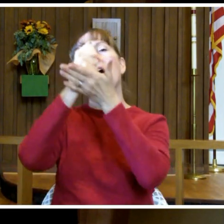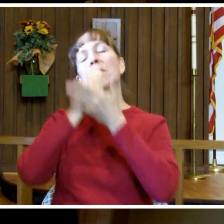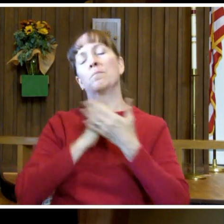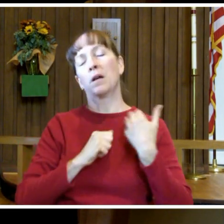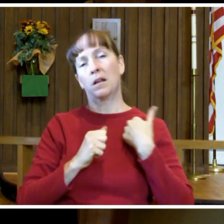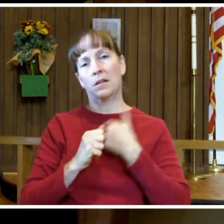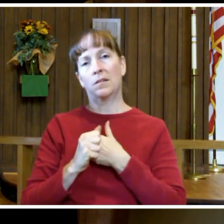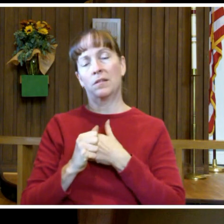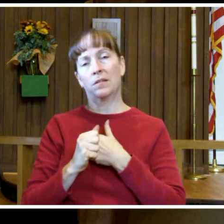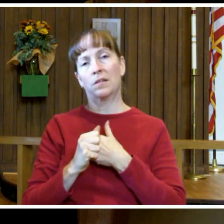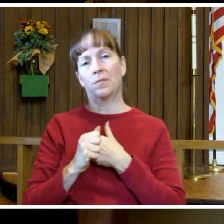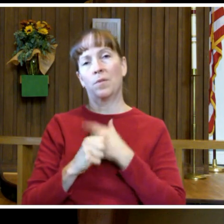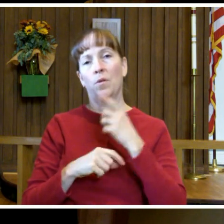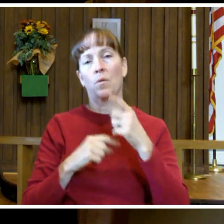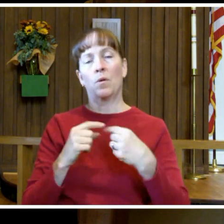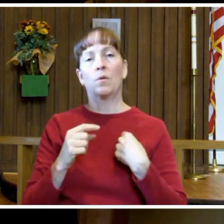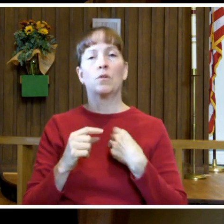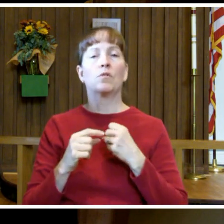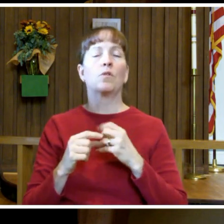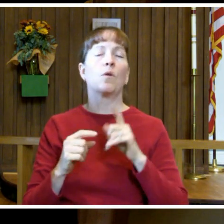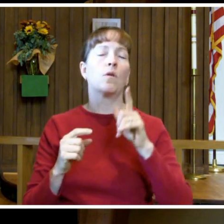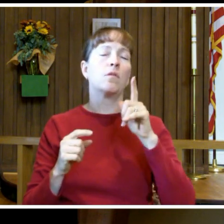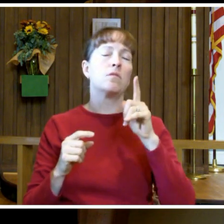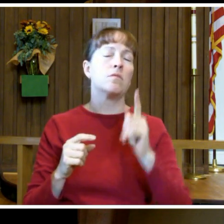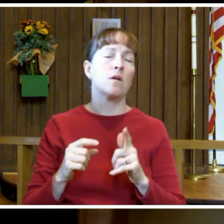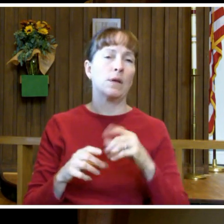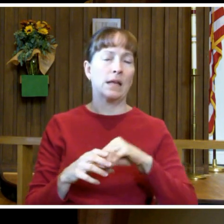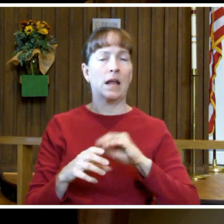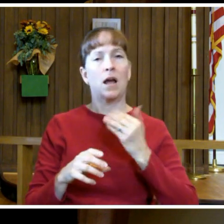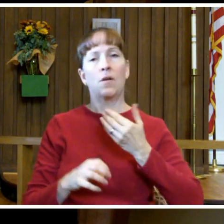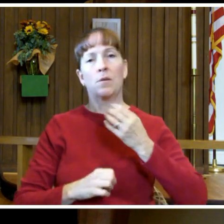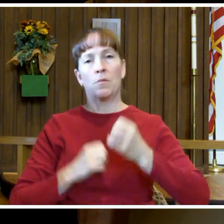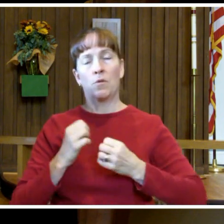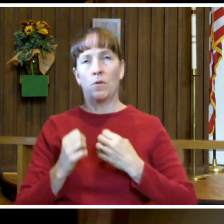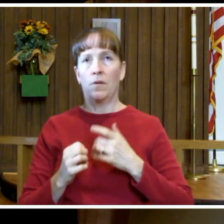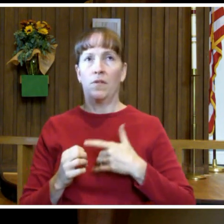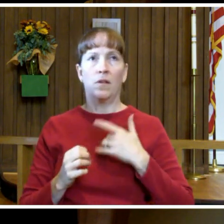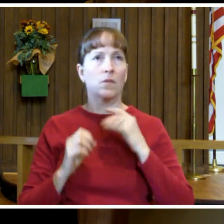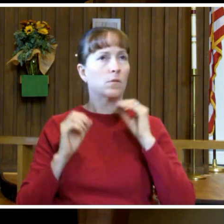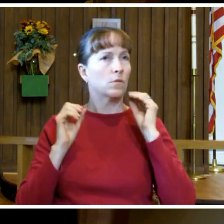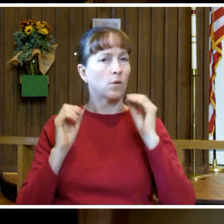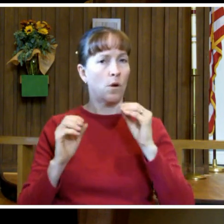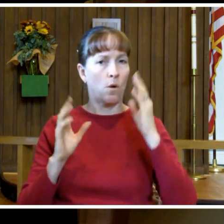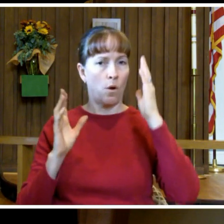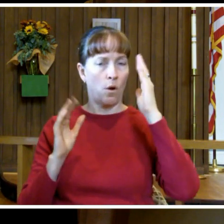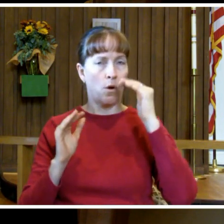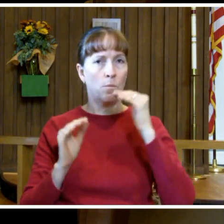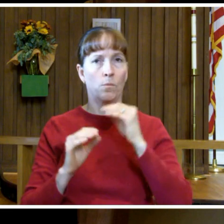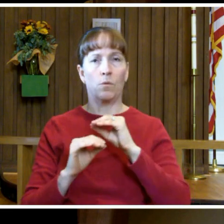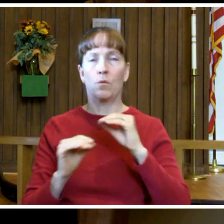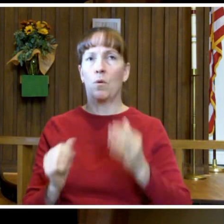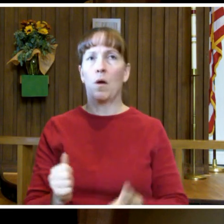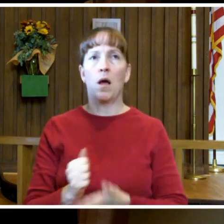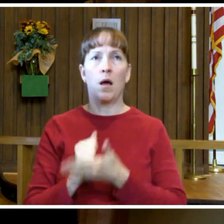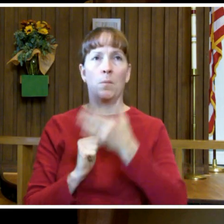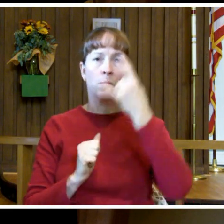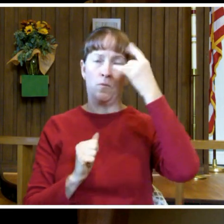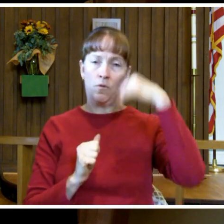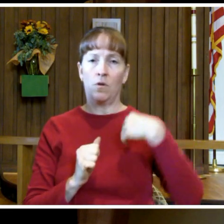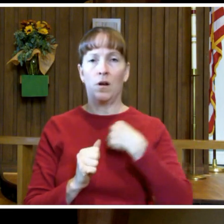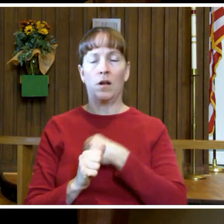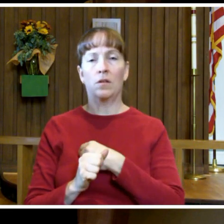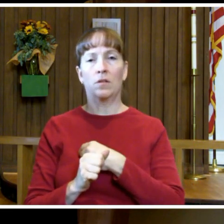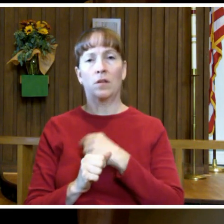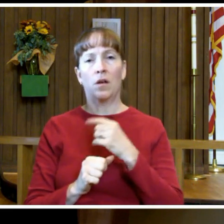When we are so low emotionally that we feel we're beyond hope or help, or when we're